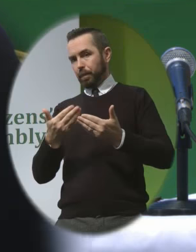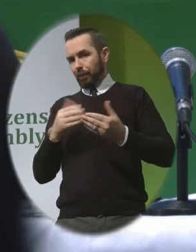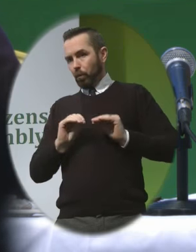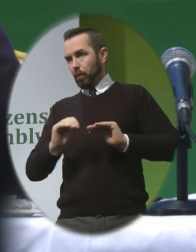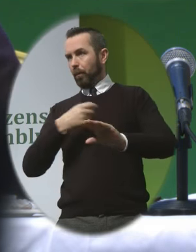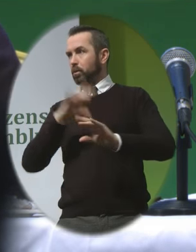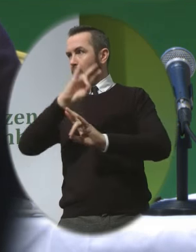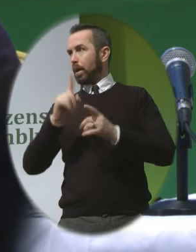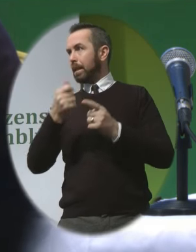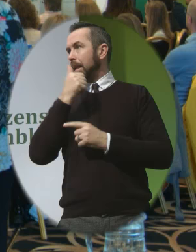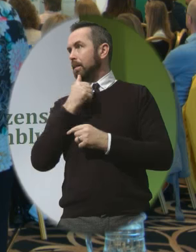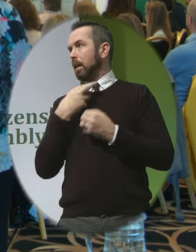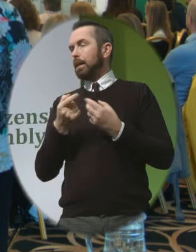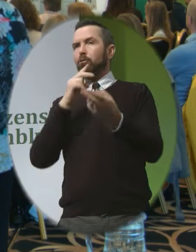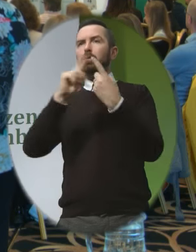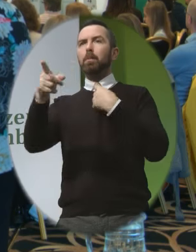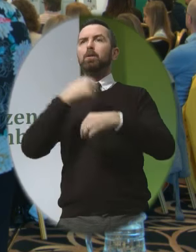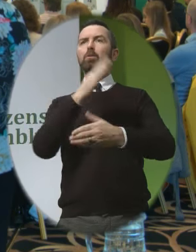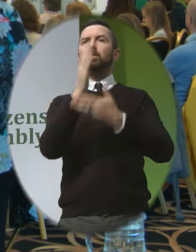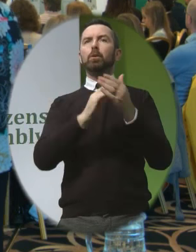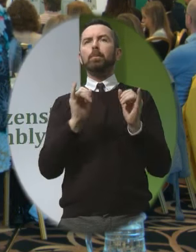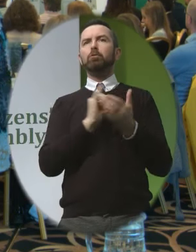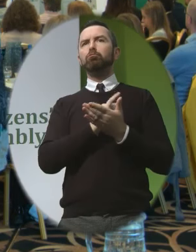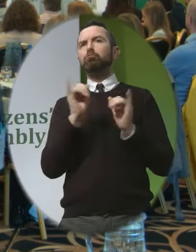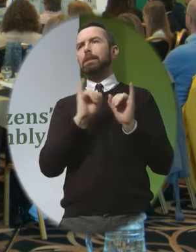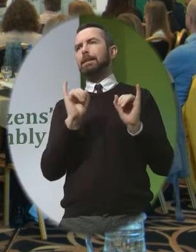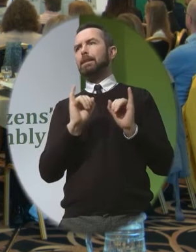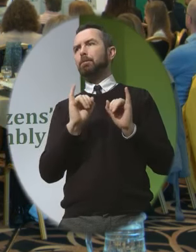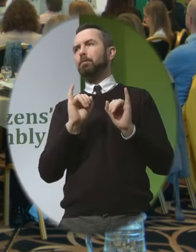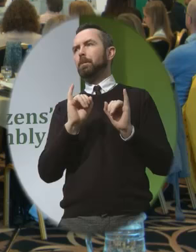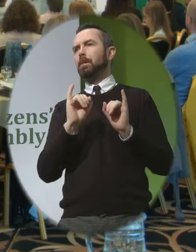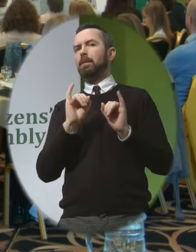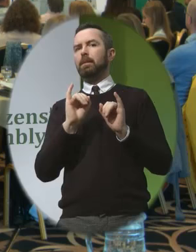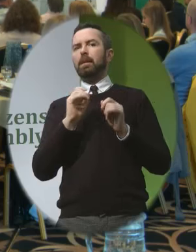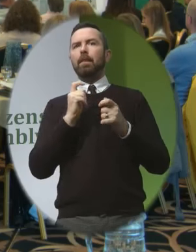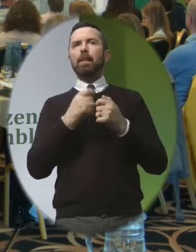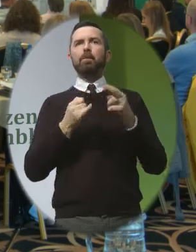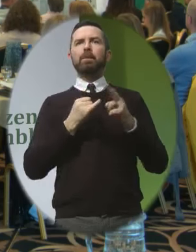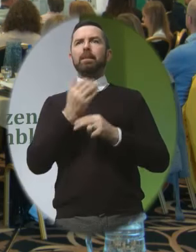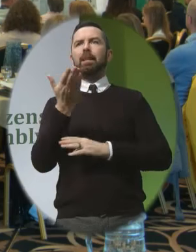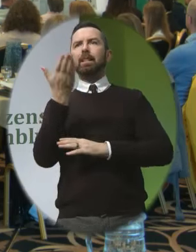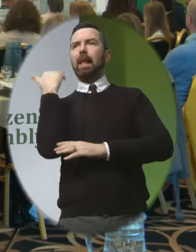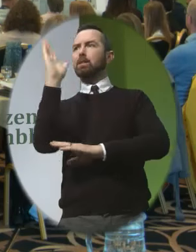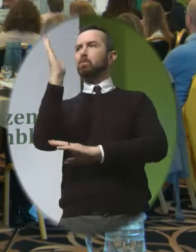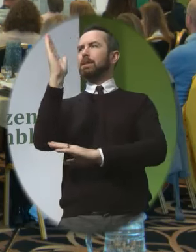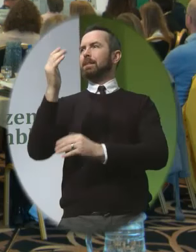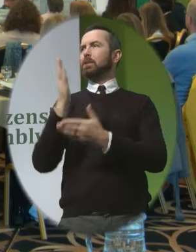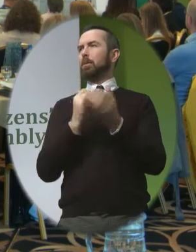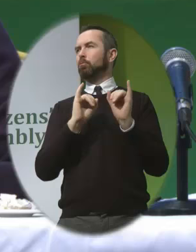to some criticism That was in that last presentation